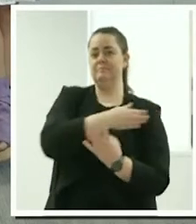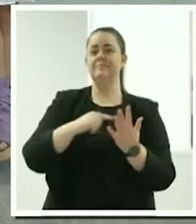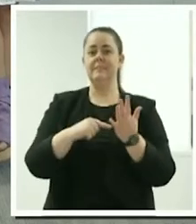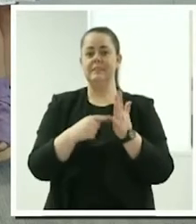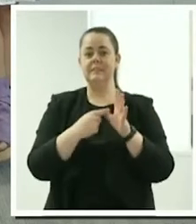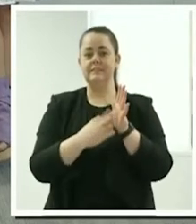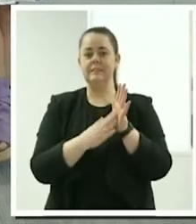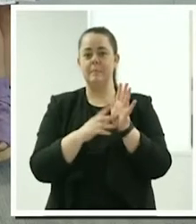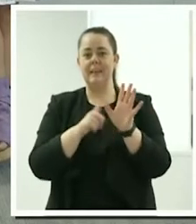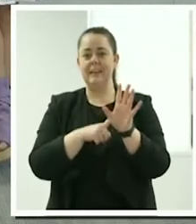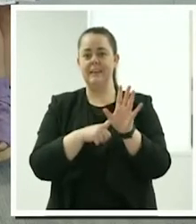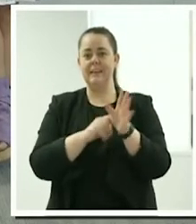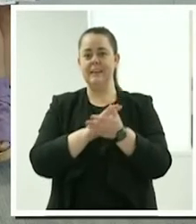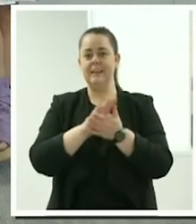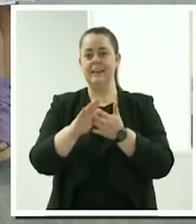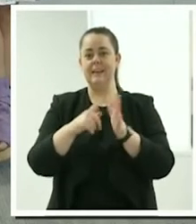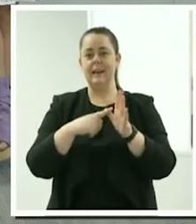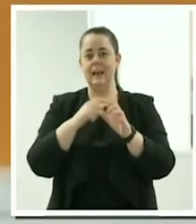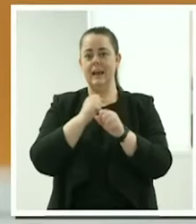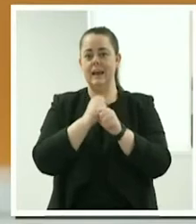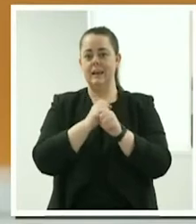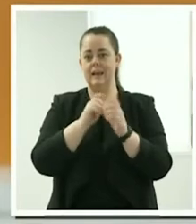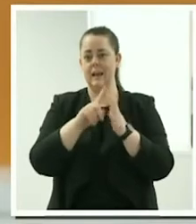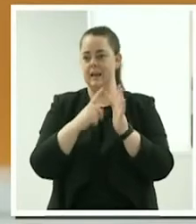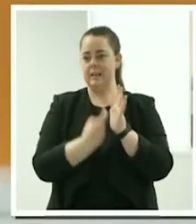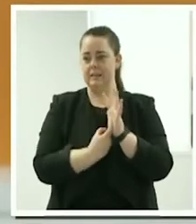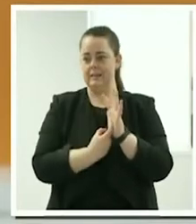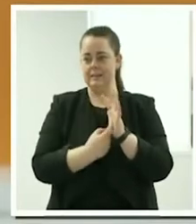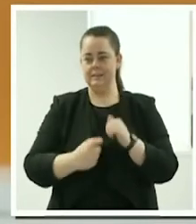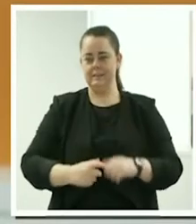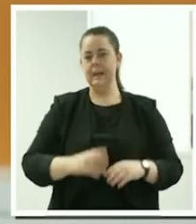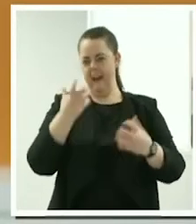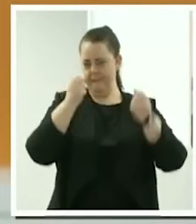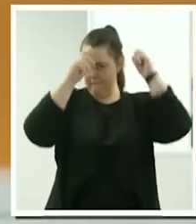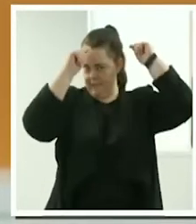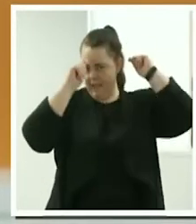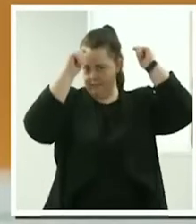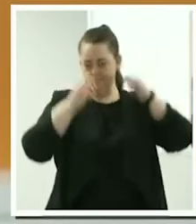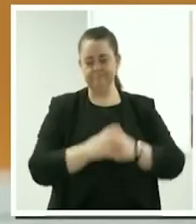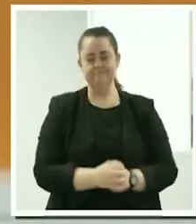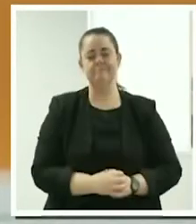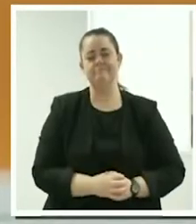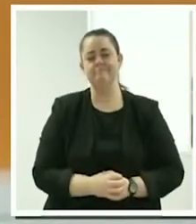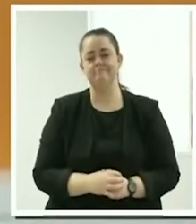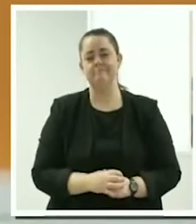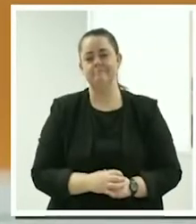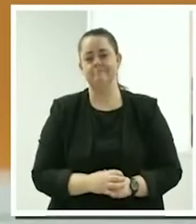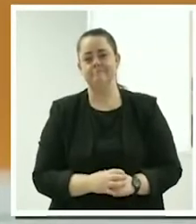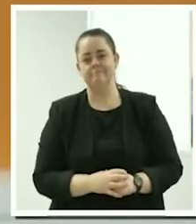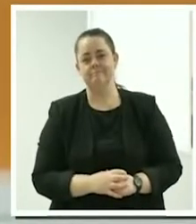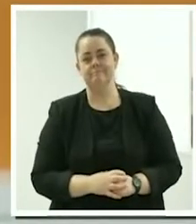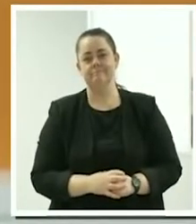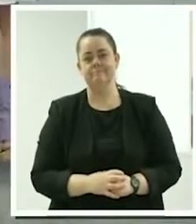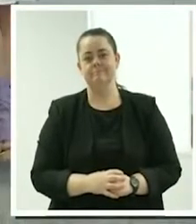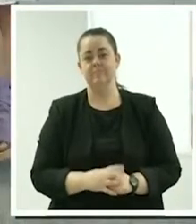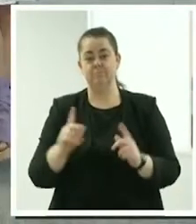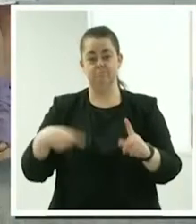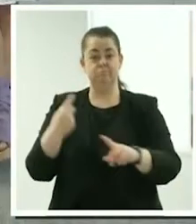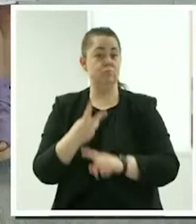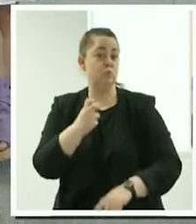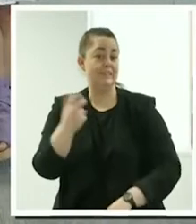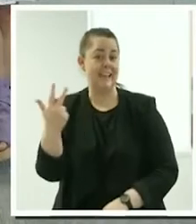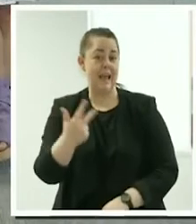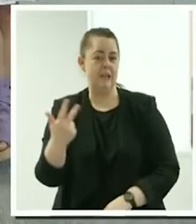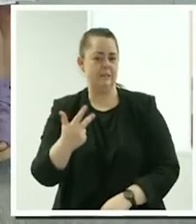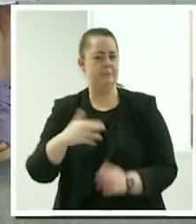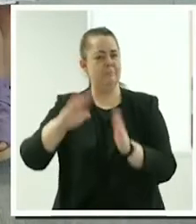in nursing who joined Mabel in 2018. Tammy has experience in working in hospitals and